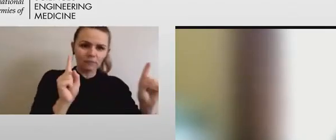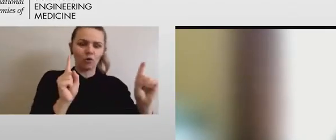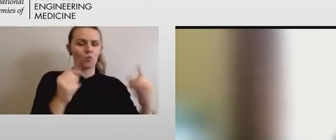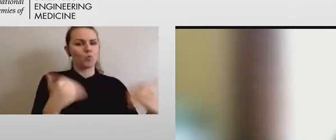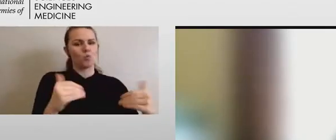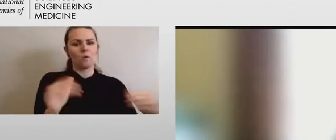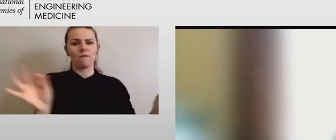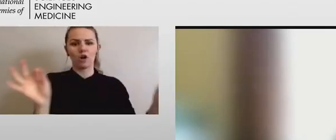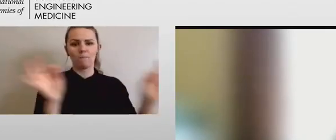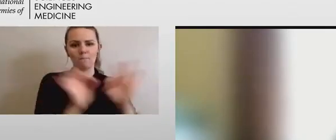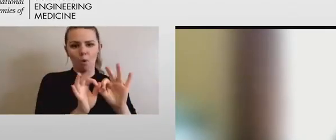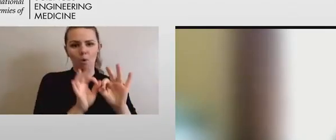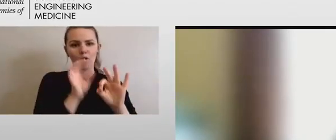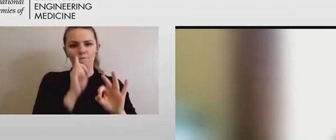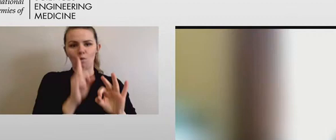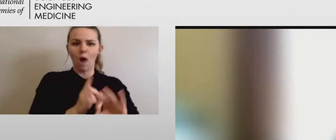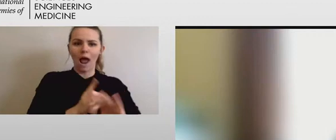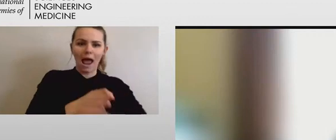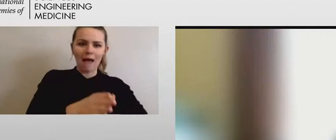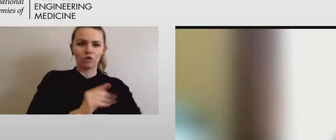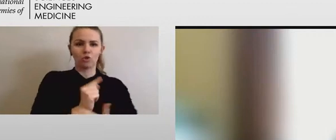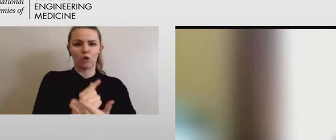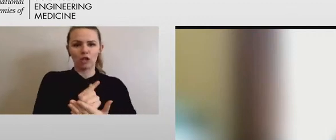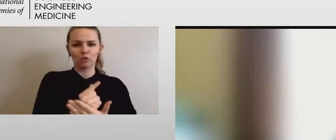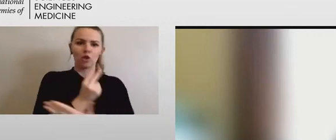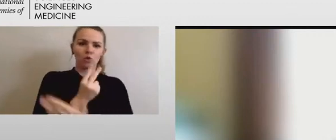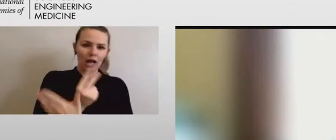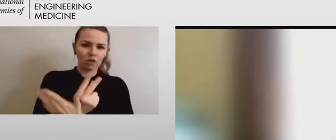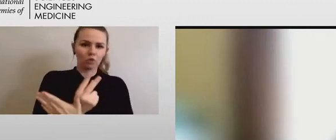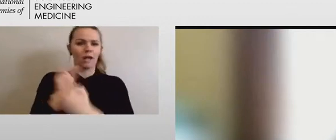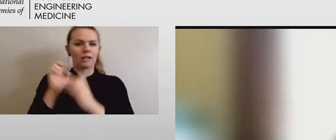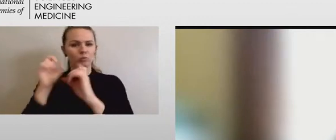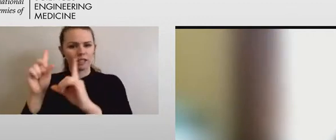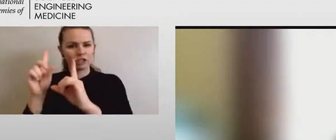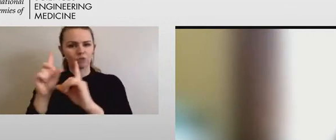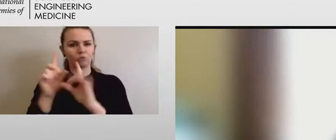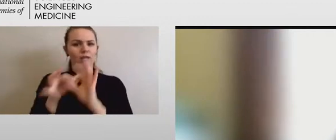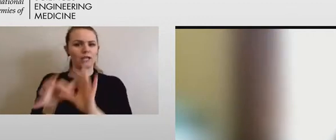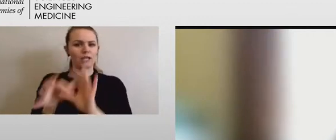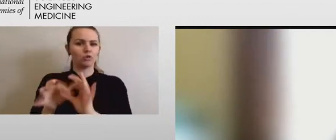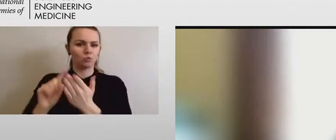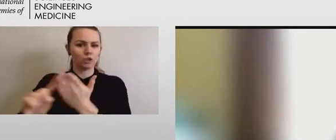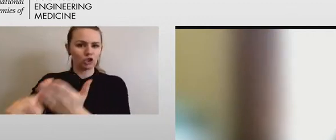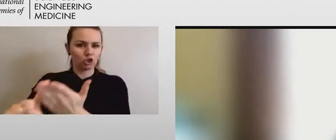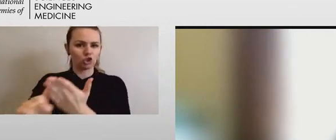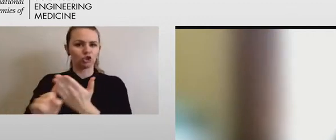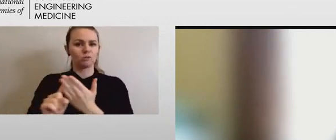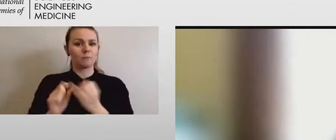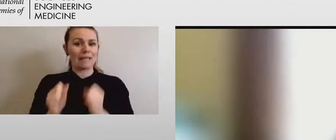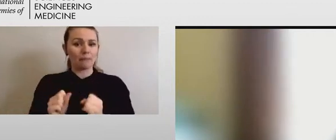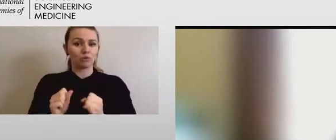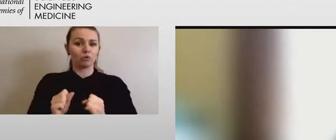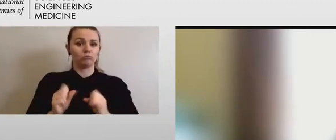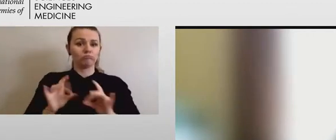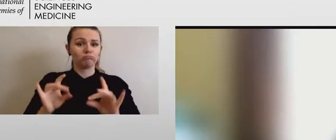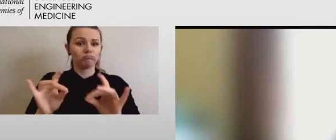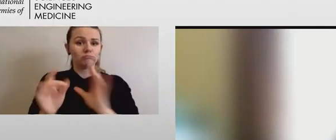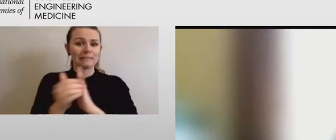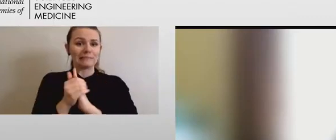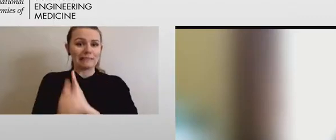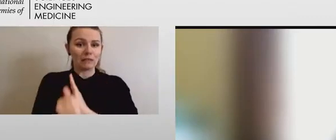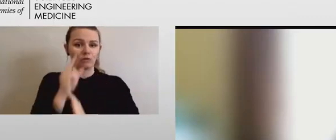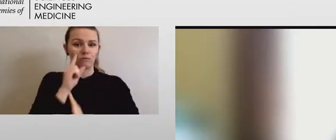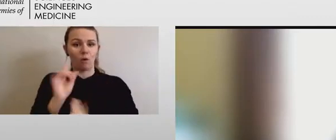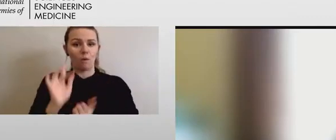to post-graduate education and conducting research and being skilled in the medical arts.